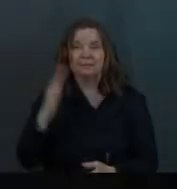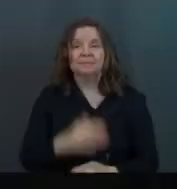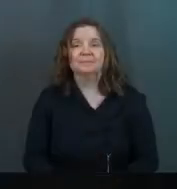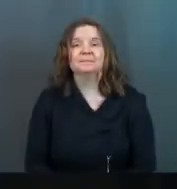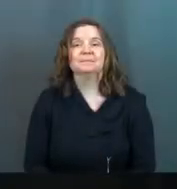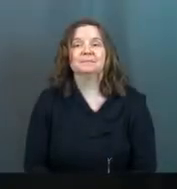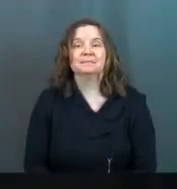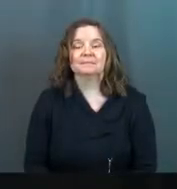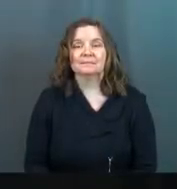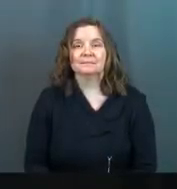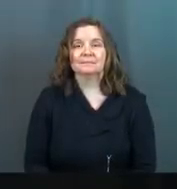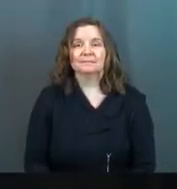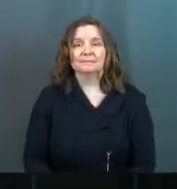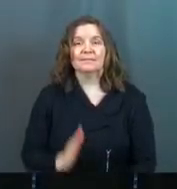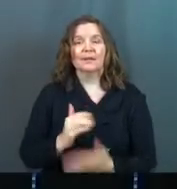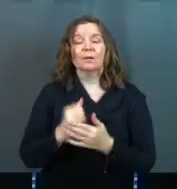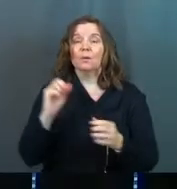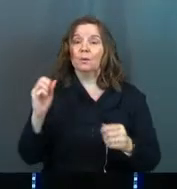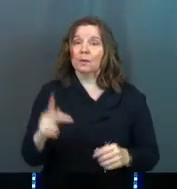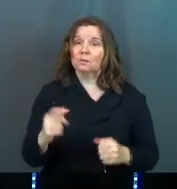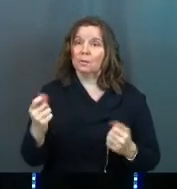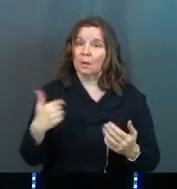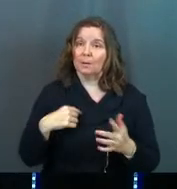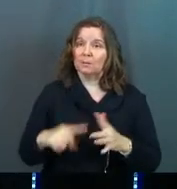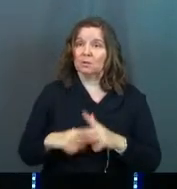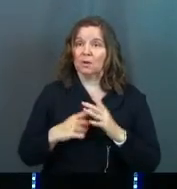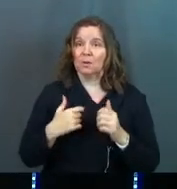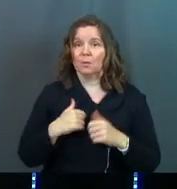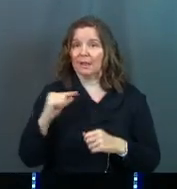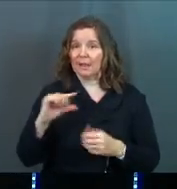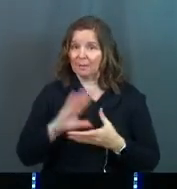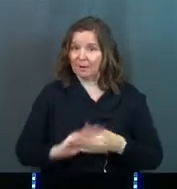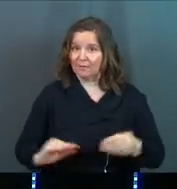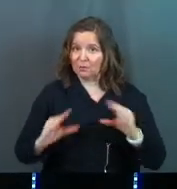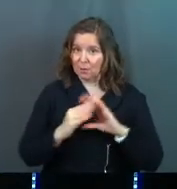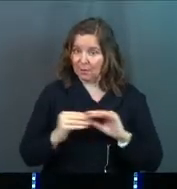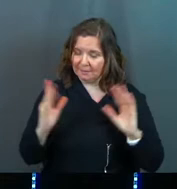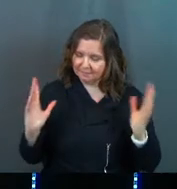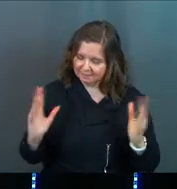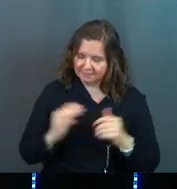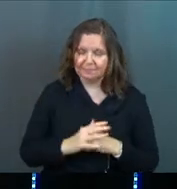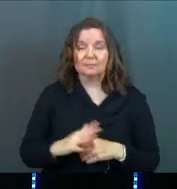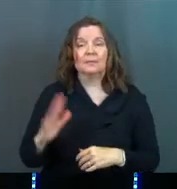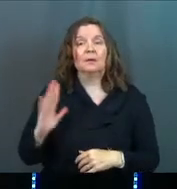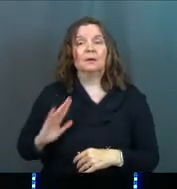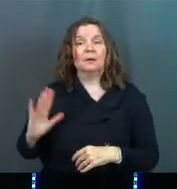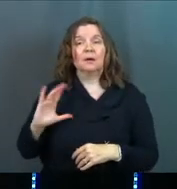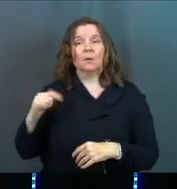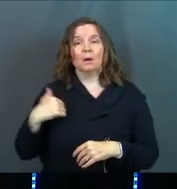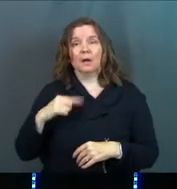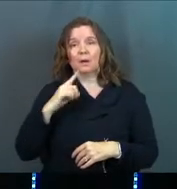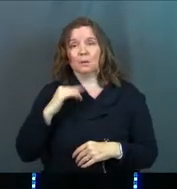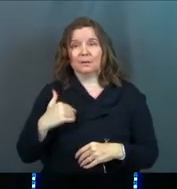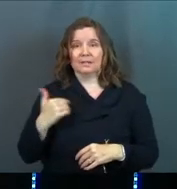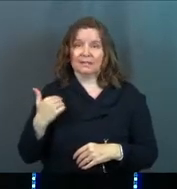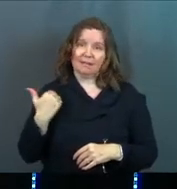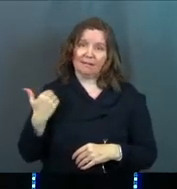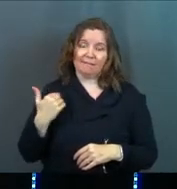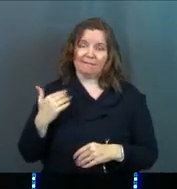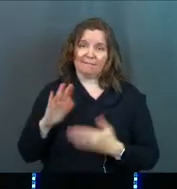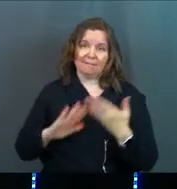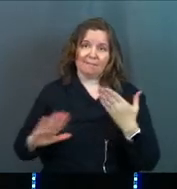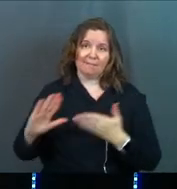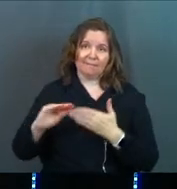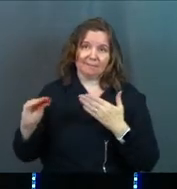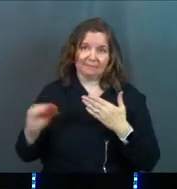Amen. Amen. Okay, so I'm going to start us off with a little story. Back when I was a young whippersnapper,